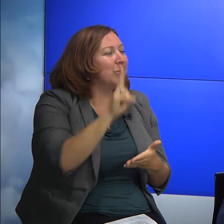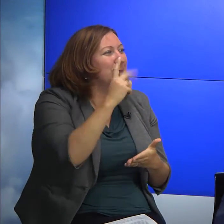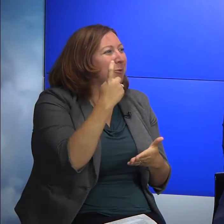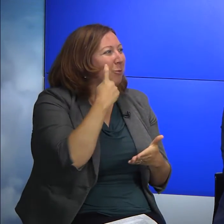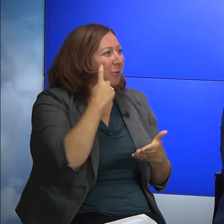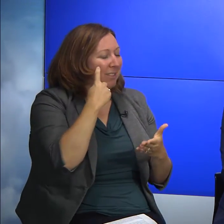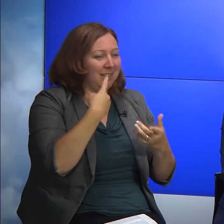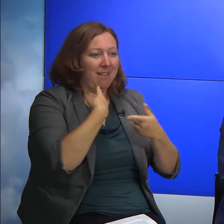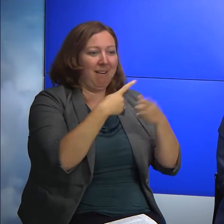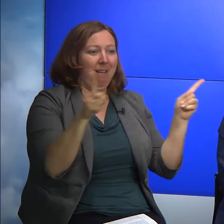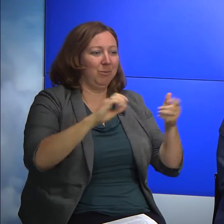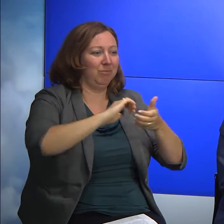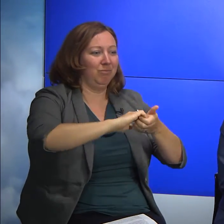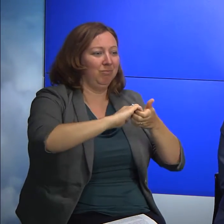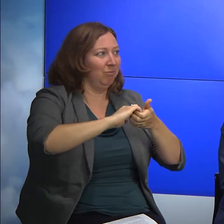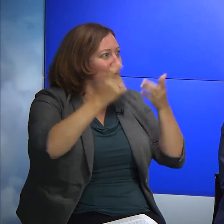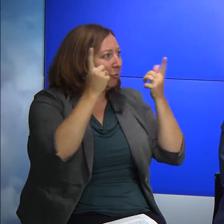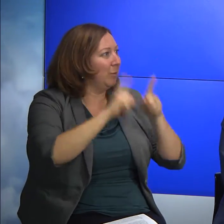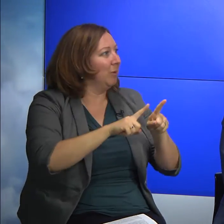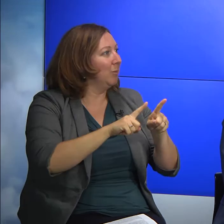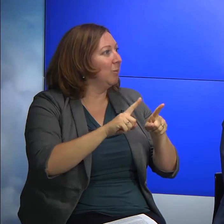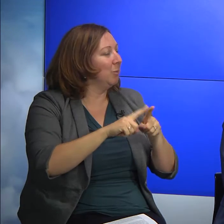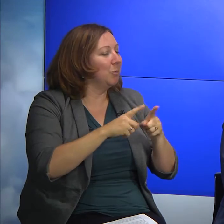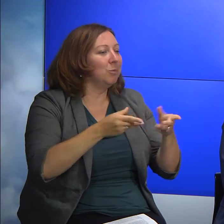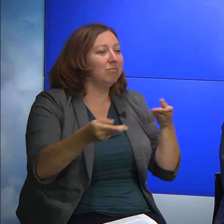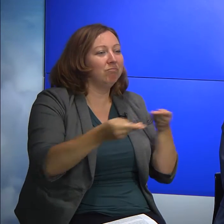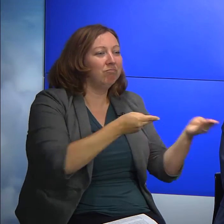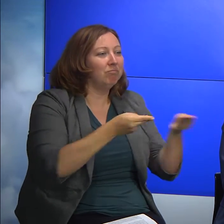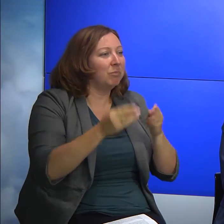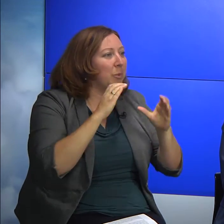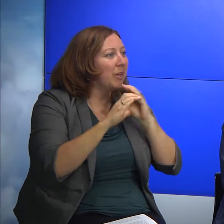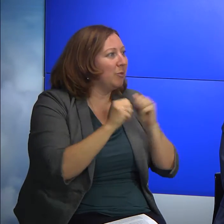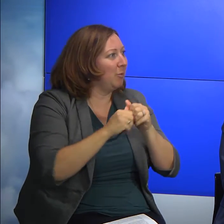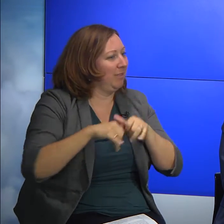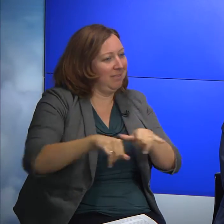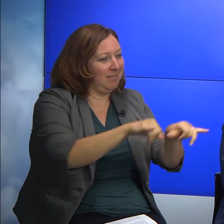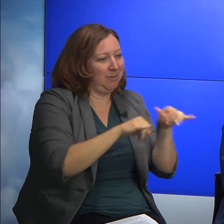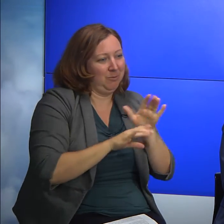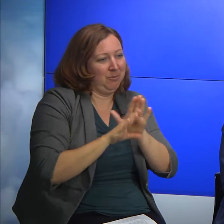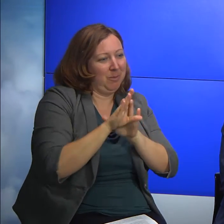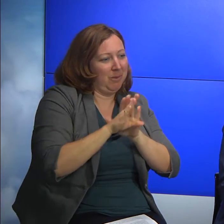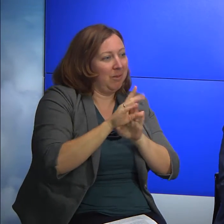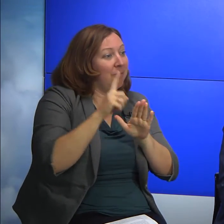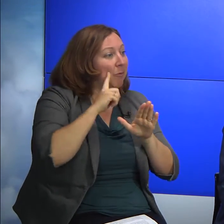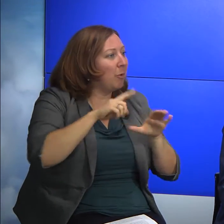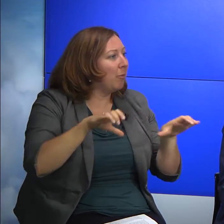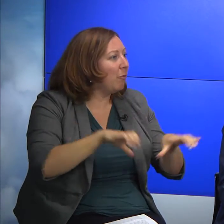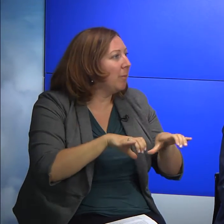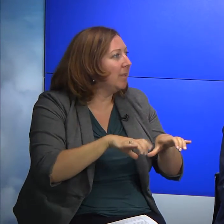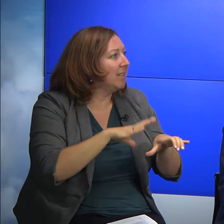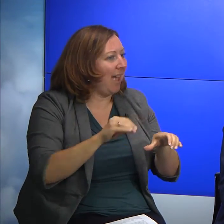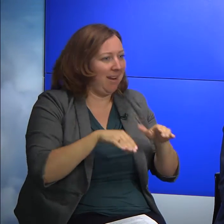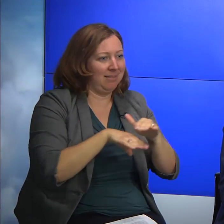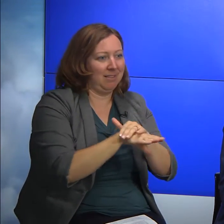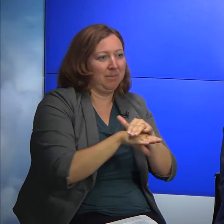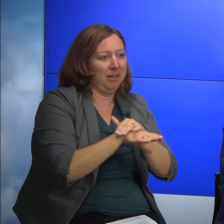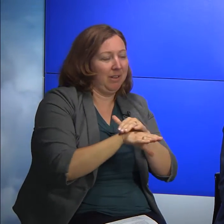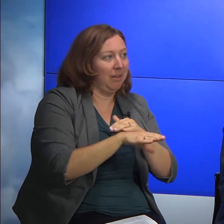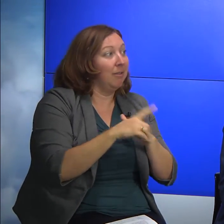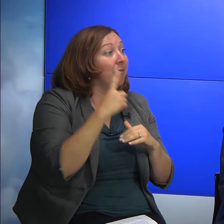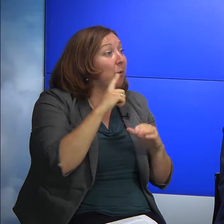friendship agreement to facilitate communication regarding standards development for performance and accessibility, that for